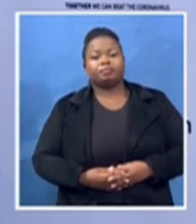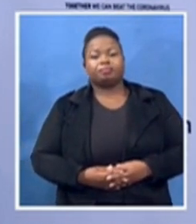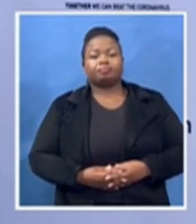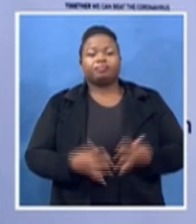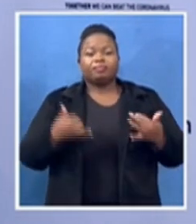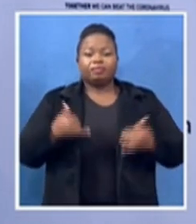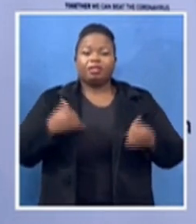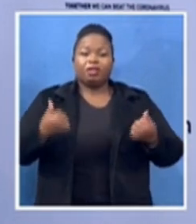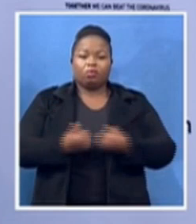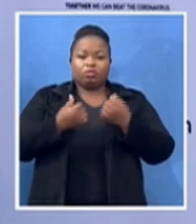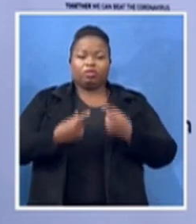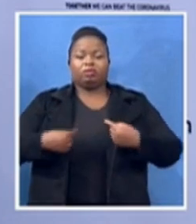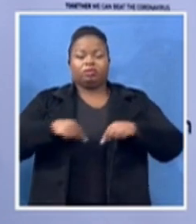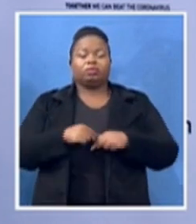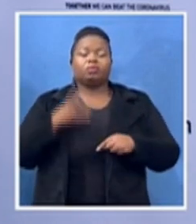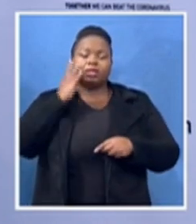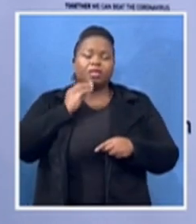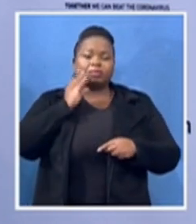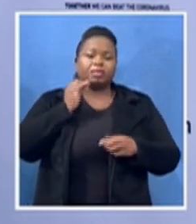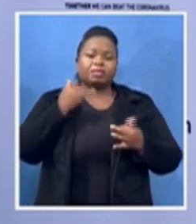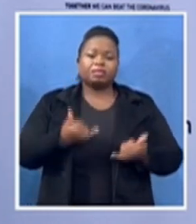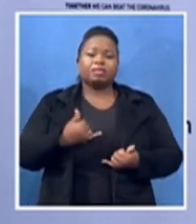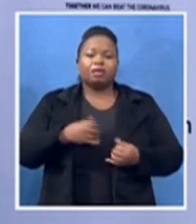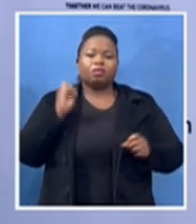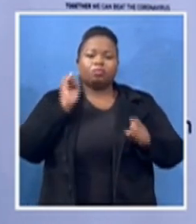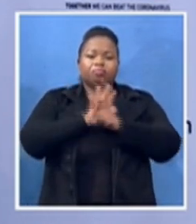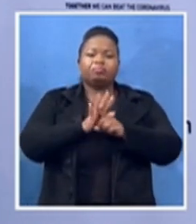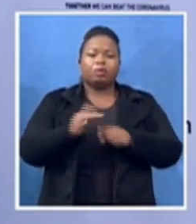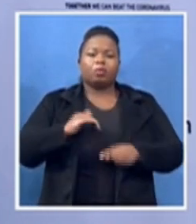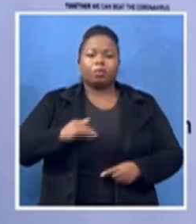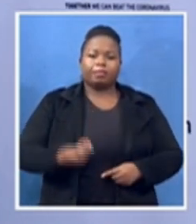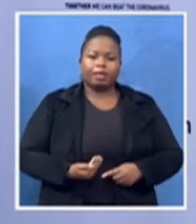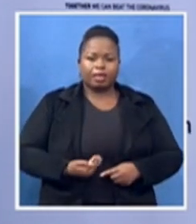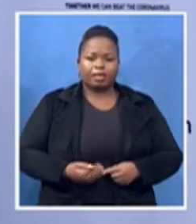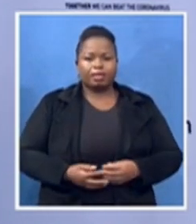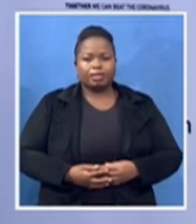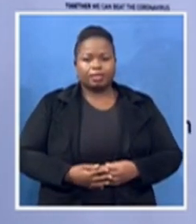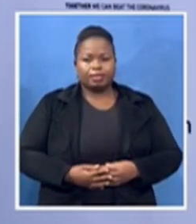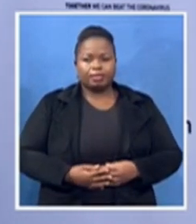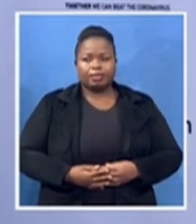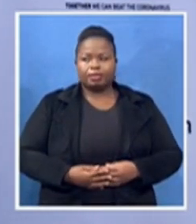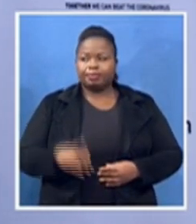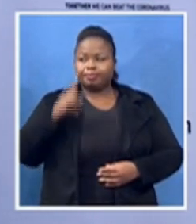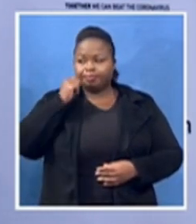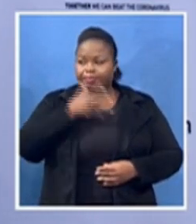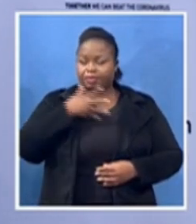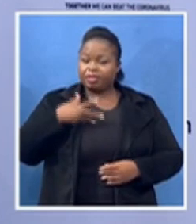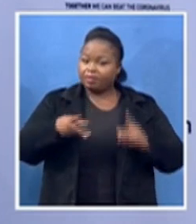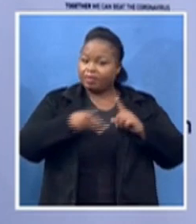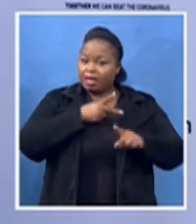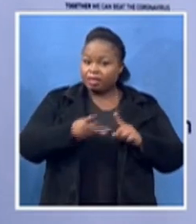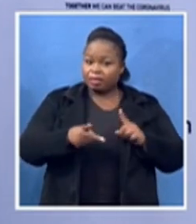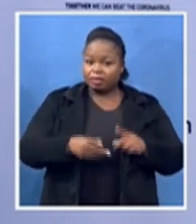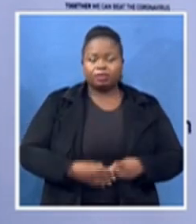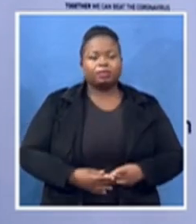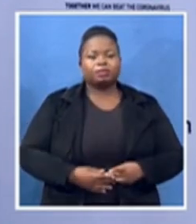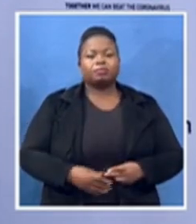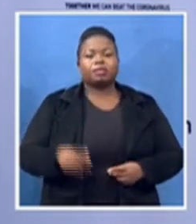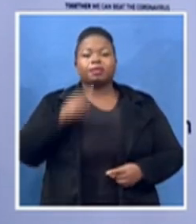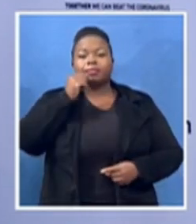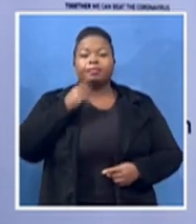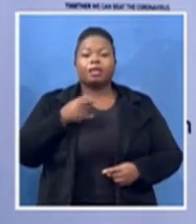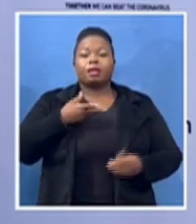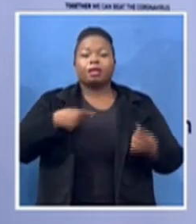on women the gender-based violence as men and society as a whole we should